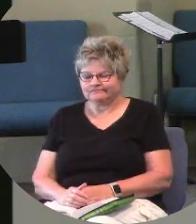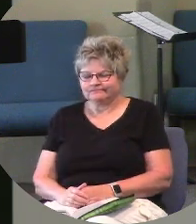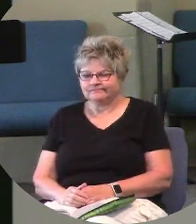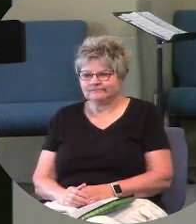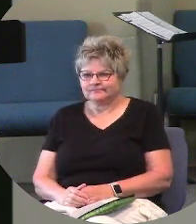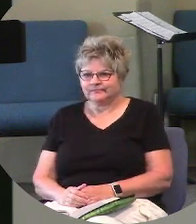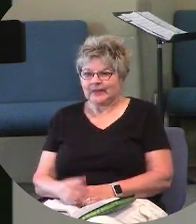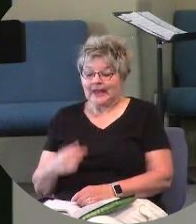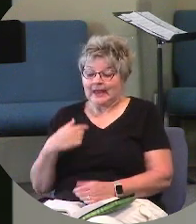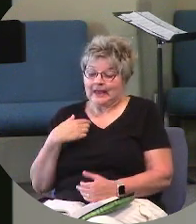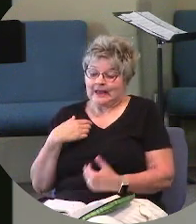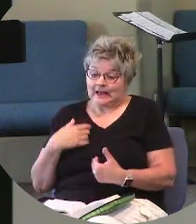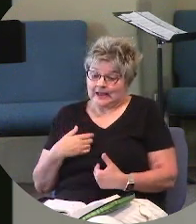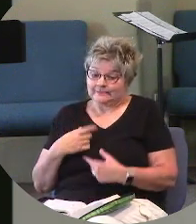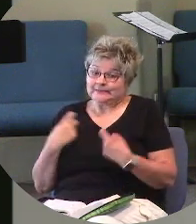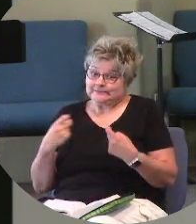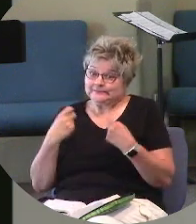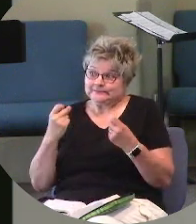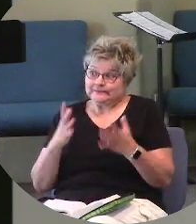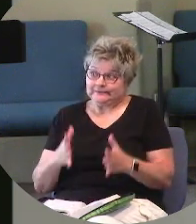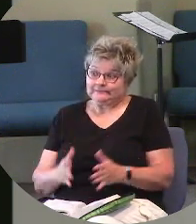that I'm a sinner.